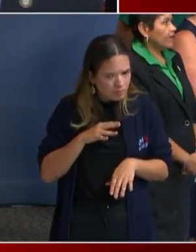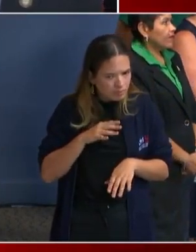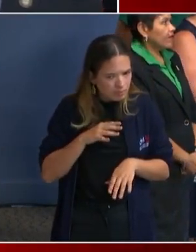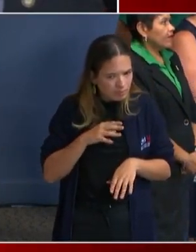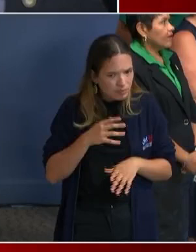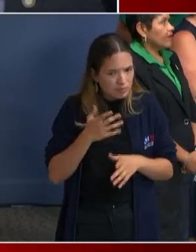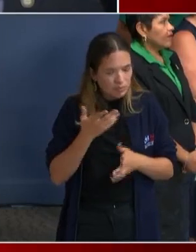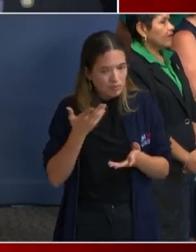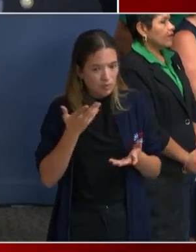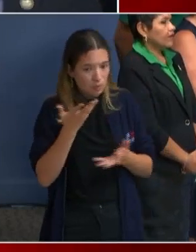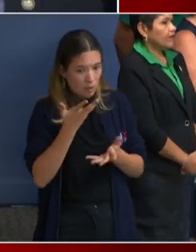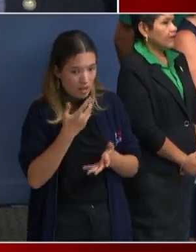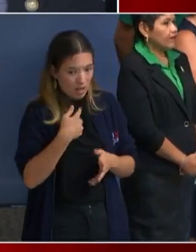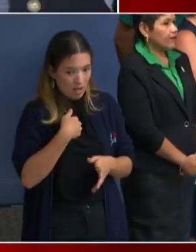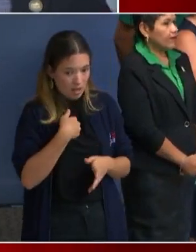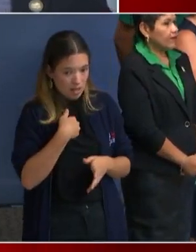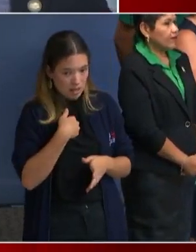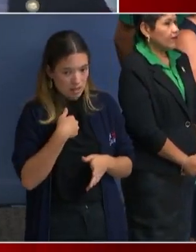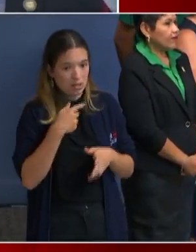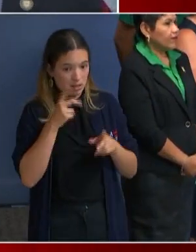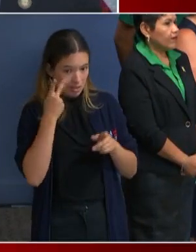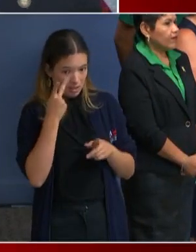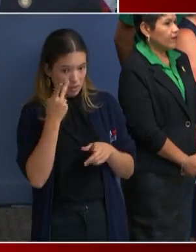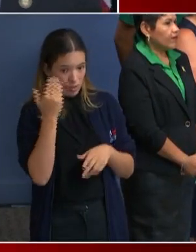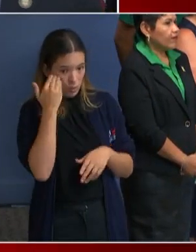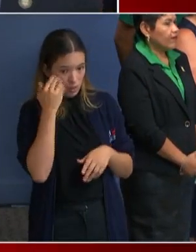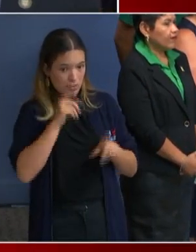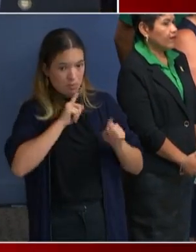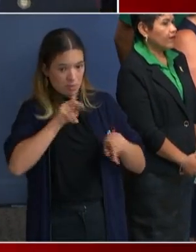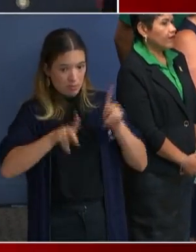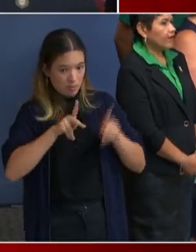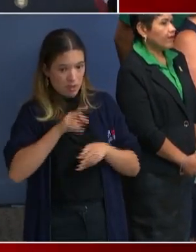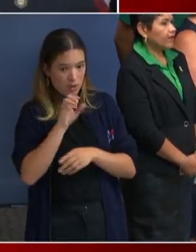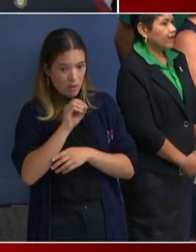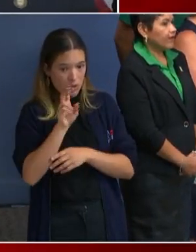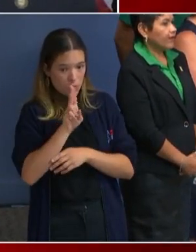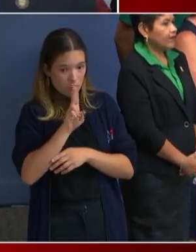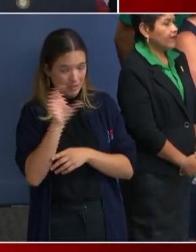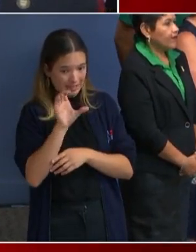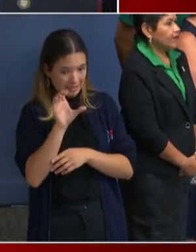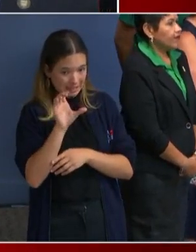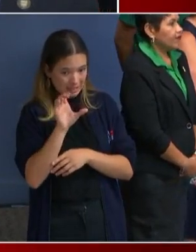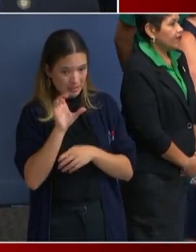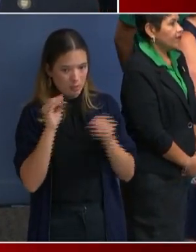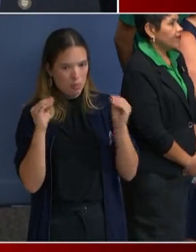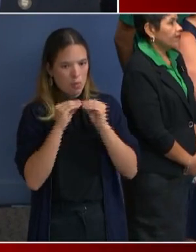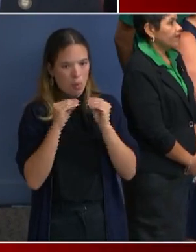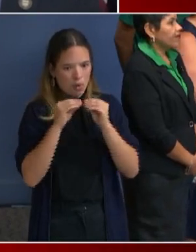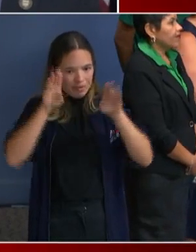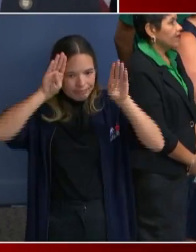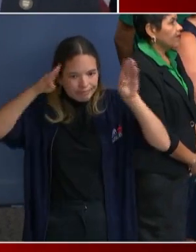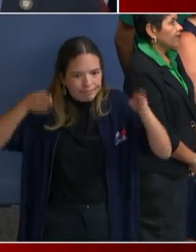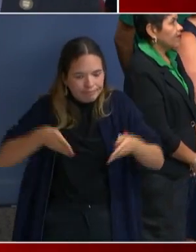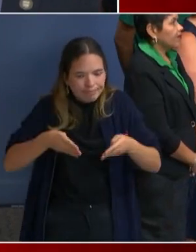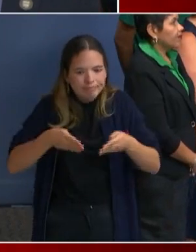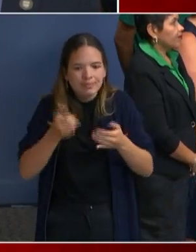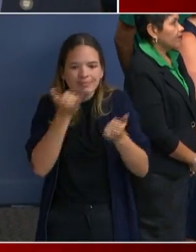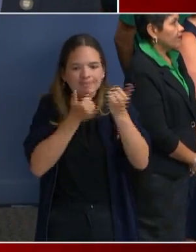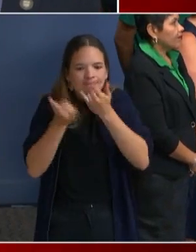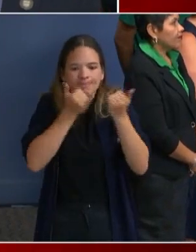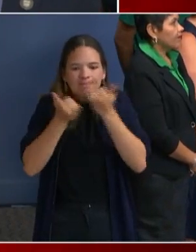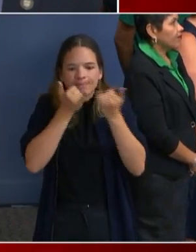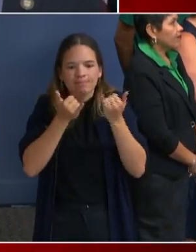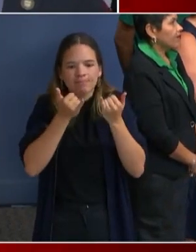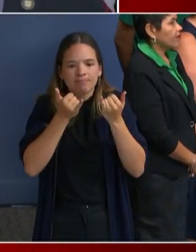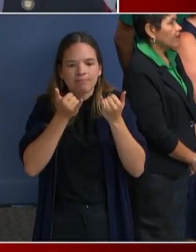is that some people who are reporting on OUC are more interested in talking about mistakes in Karima Holmes